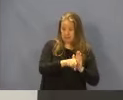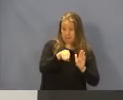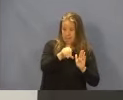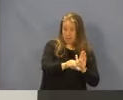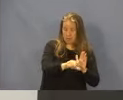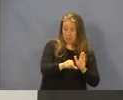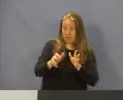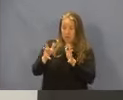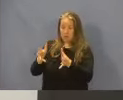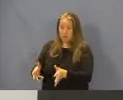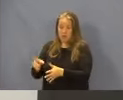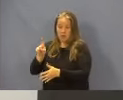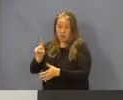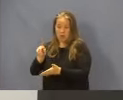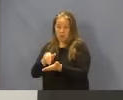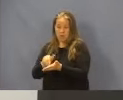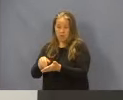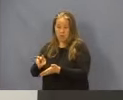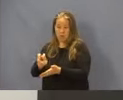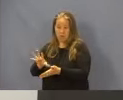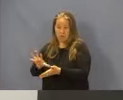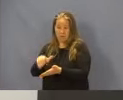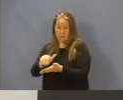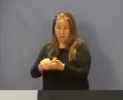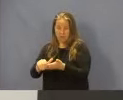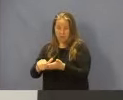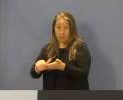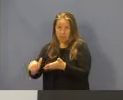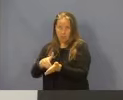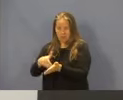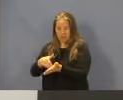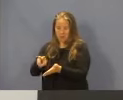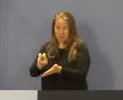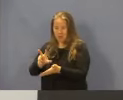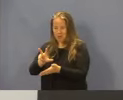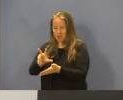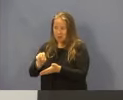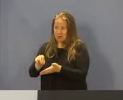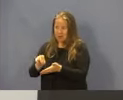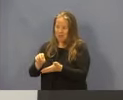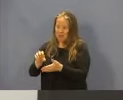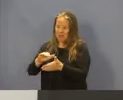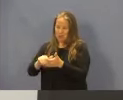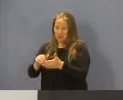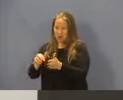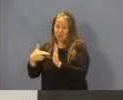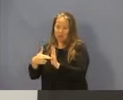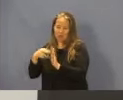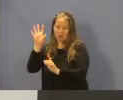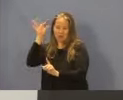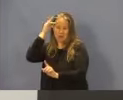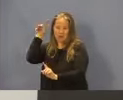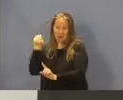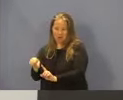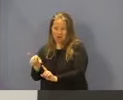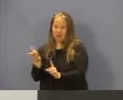The remaining $1,205,203,000 represents federal funds.